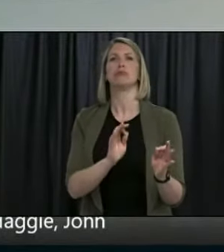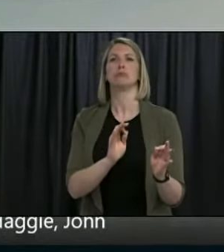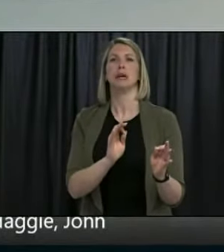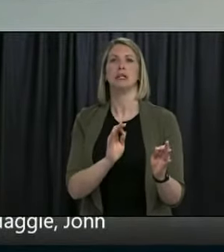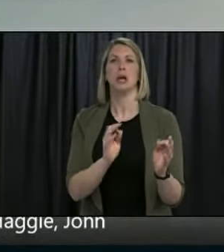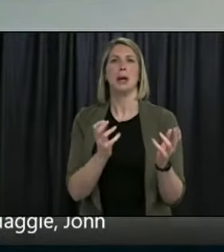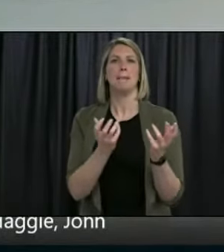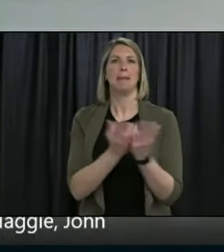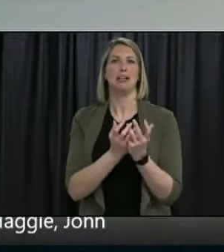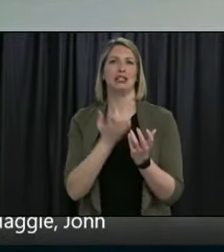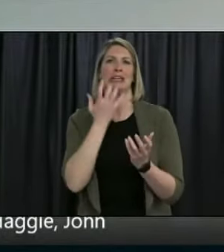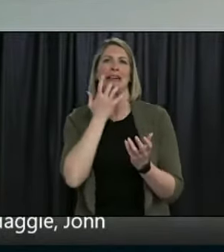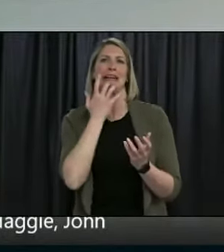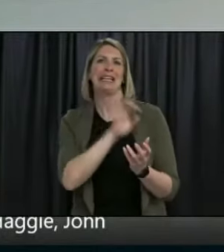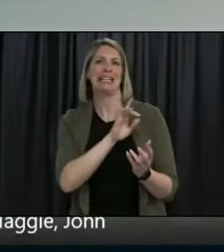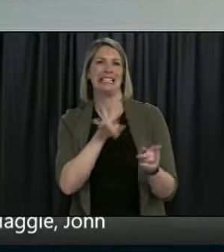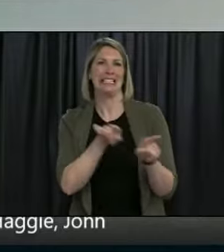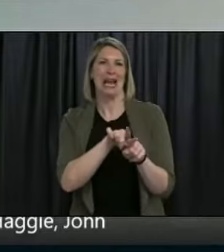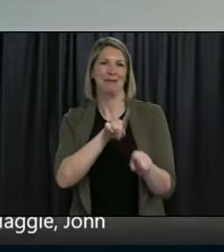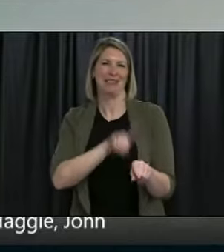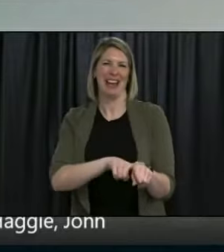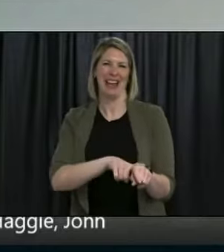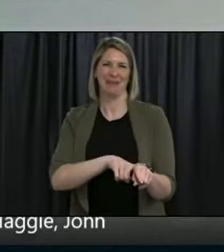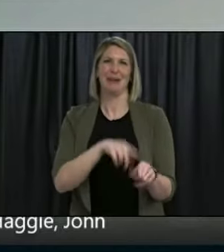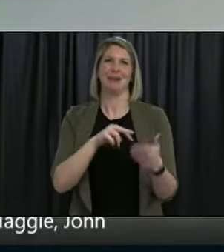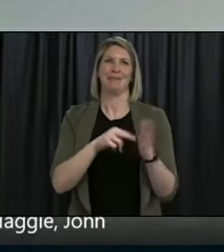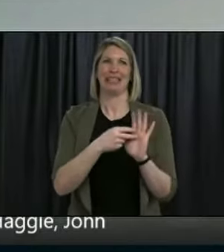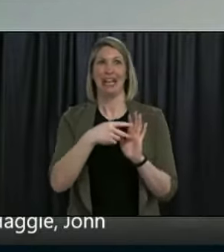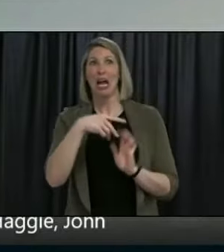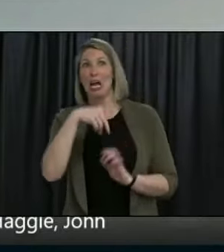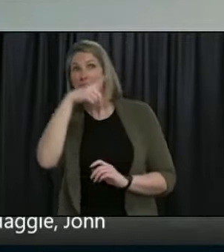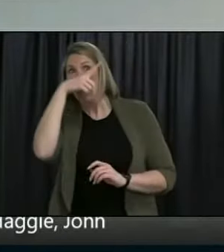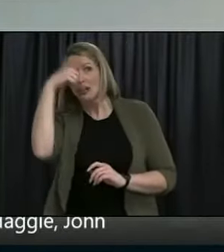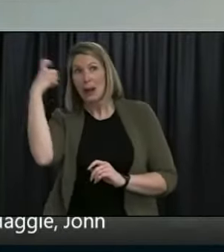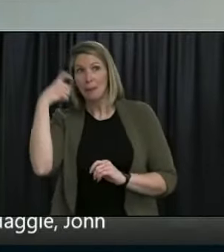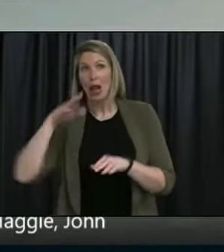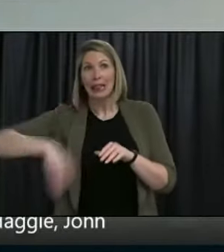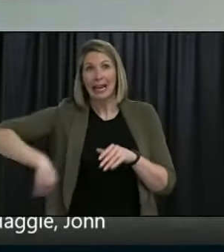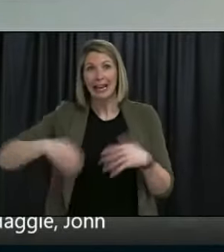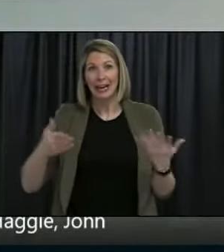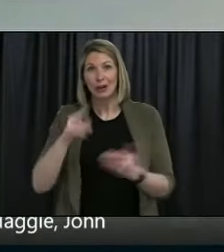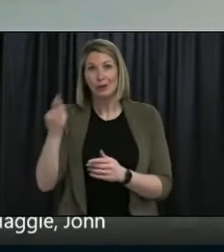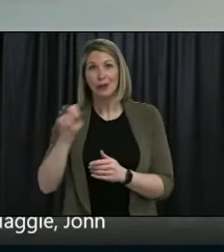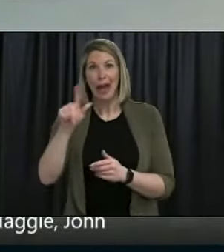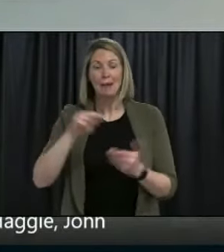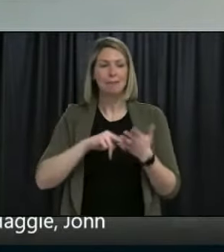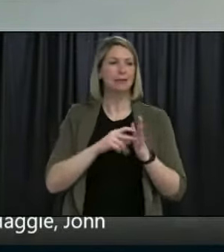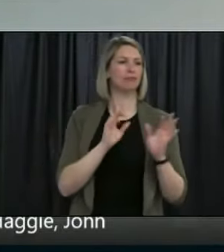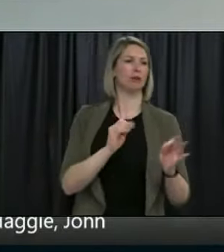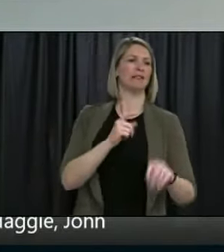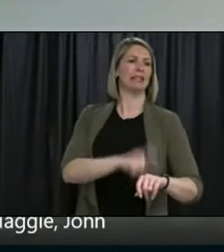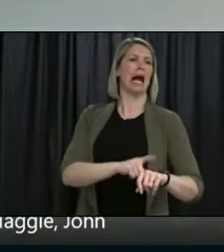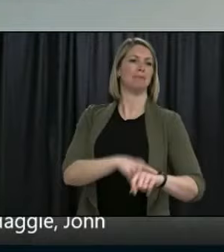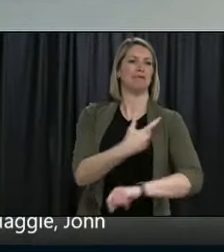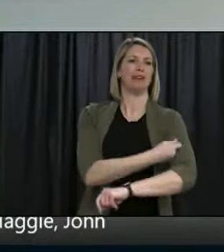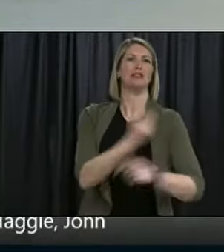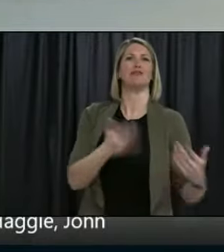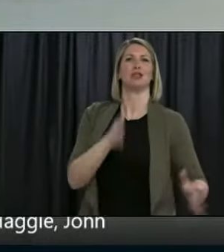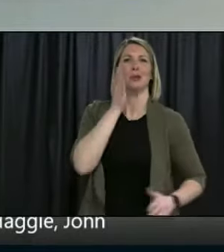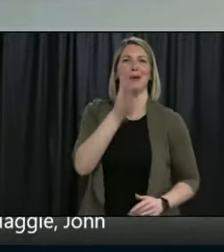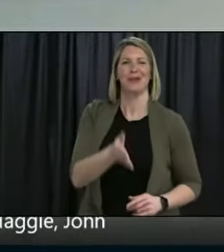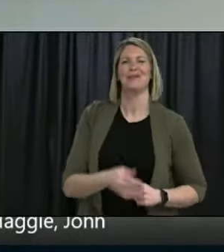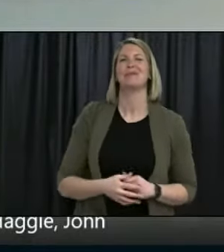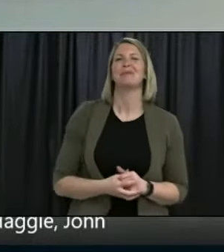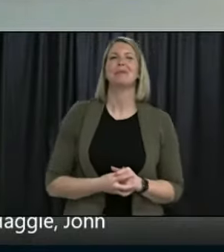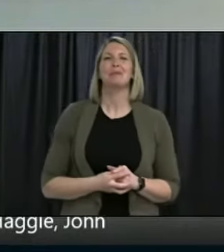all of us in terms of sticking with what has been a difficult regime of public health measures. So